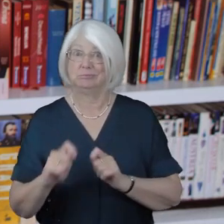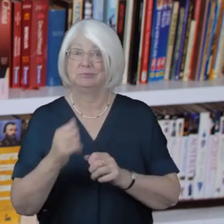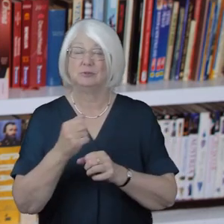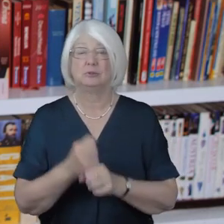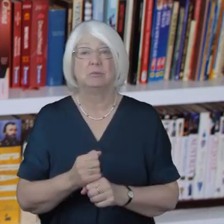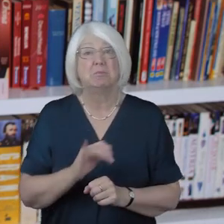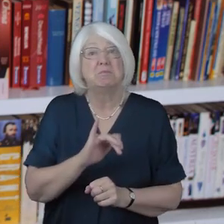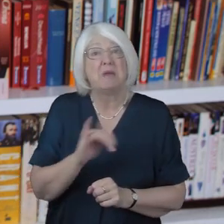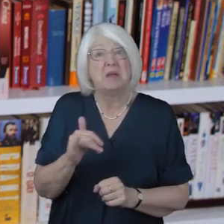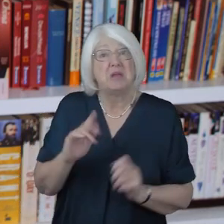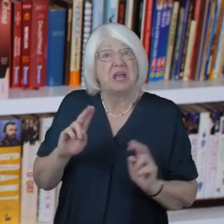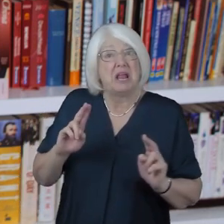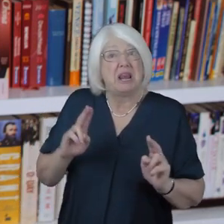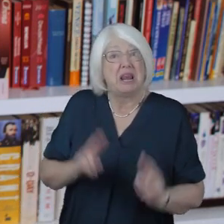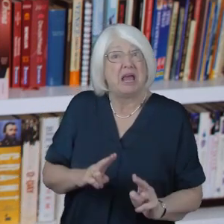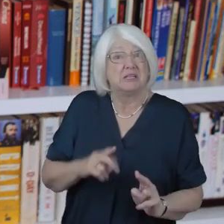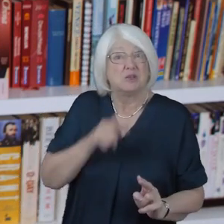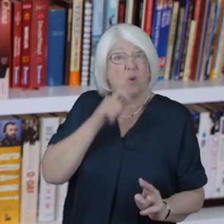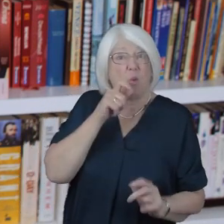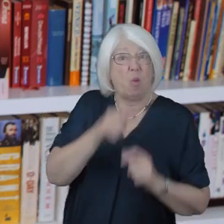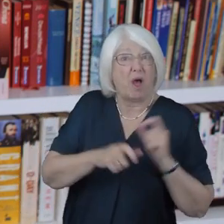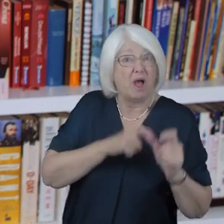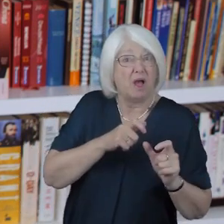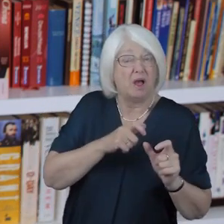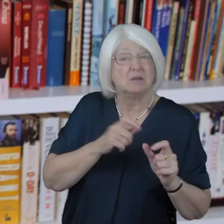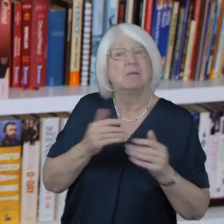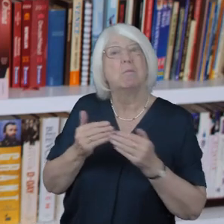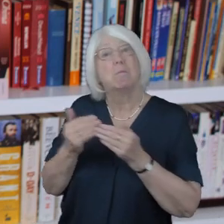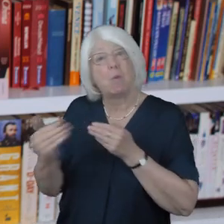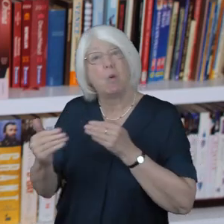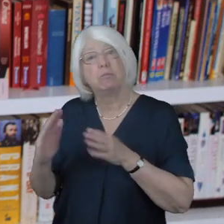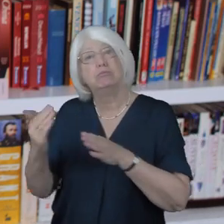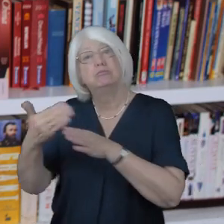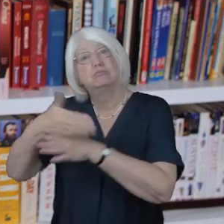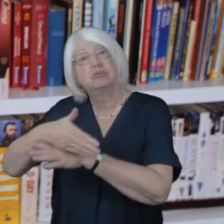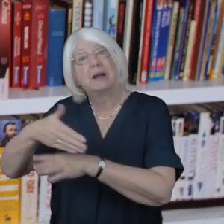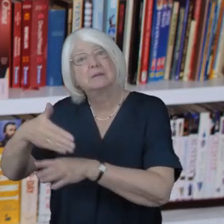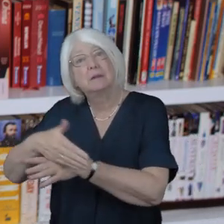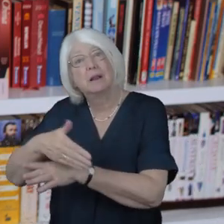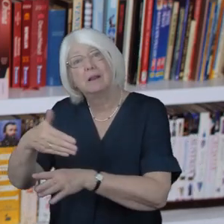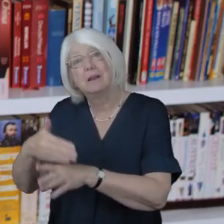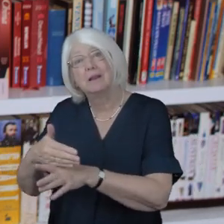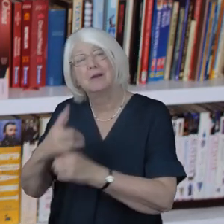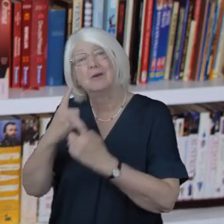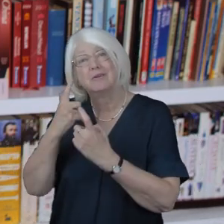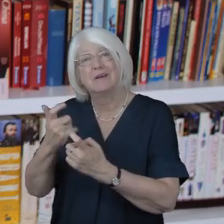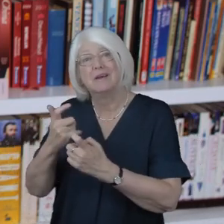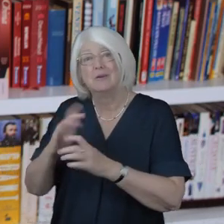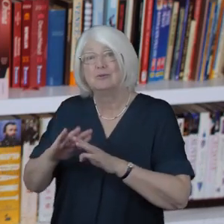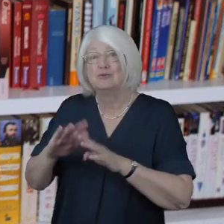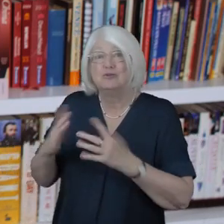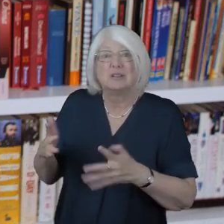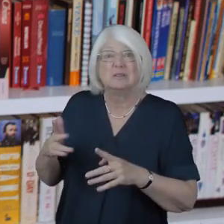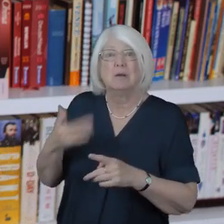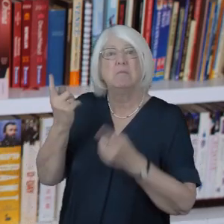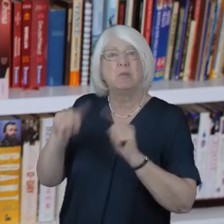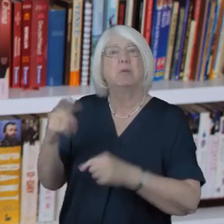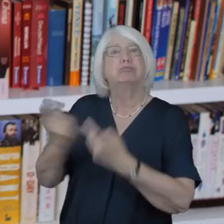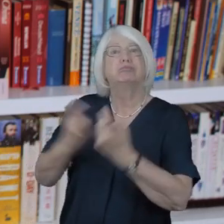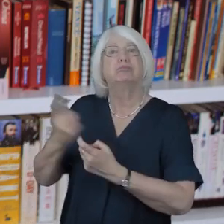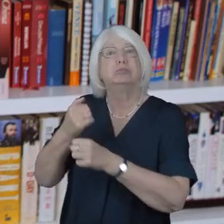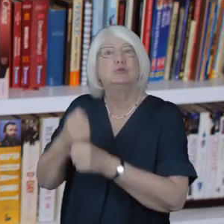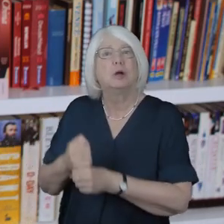and more about demonstrating practical concern concern not just for churchgoers but for all